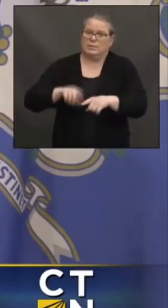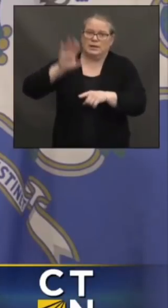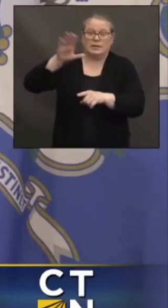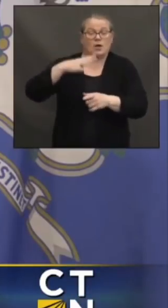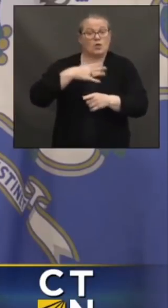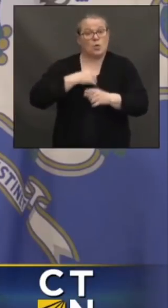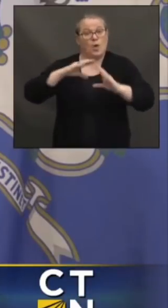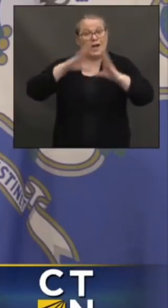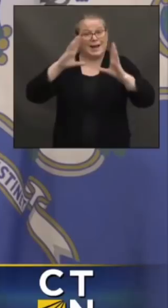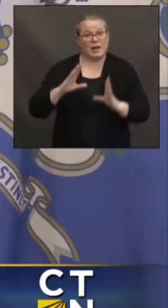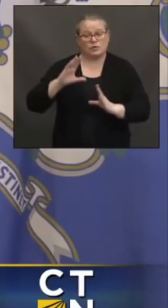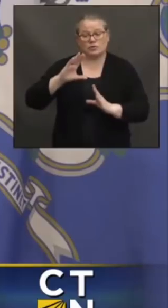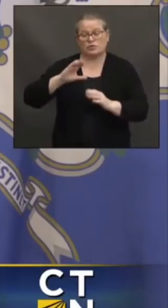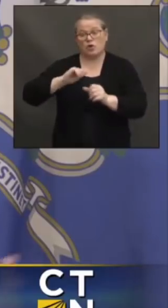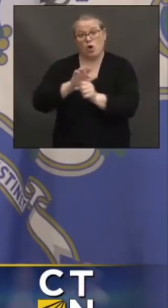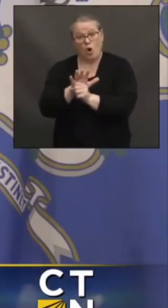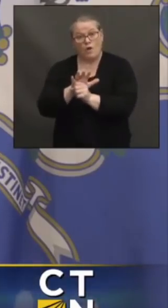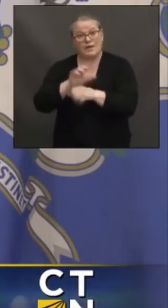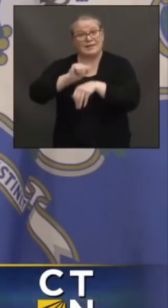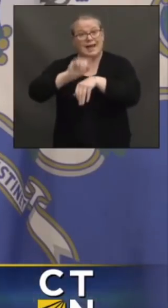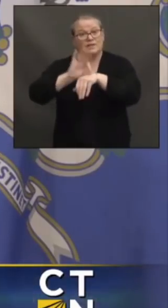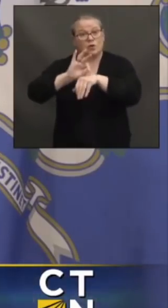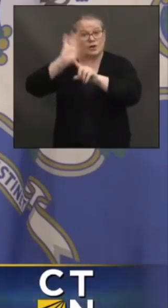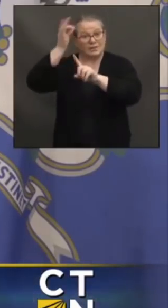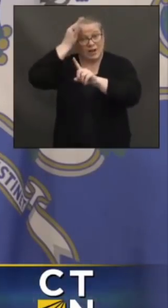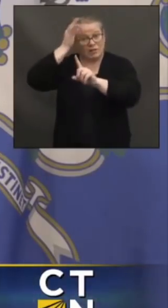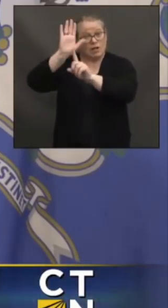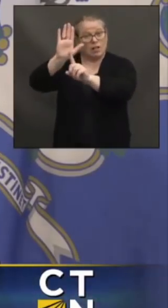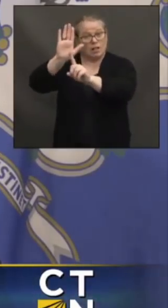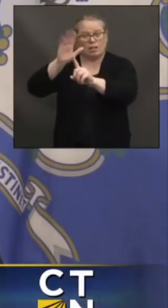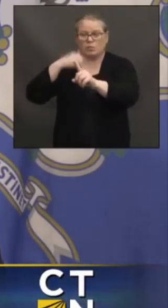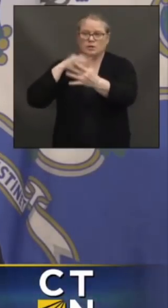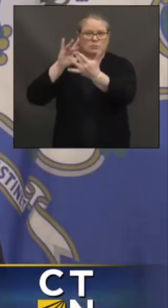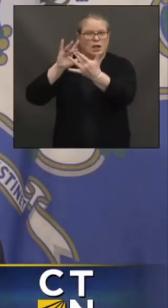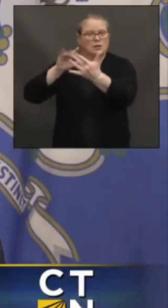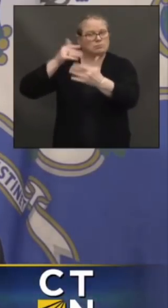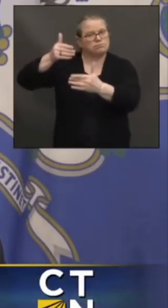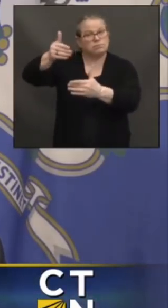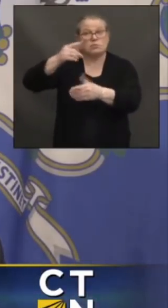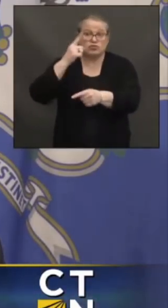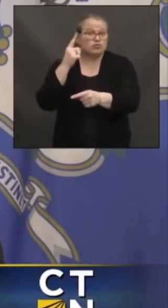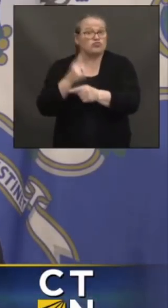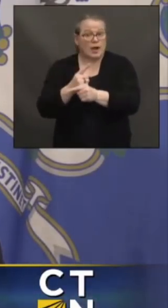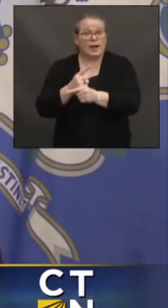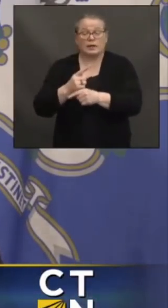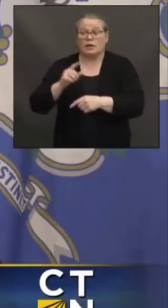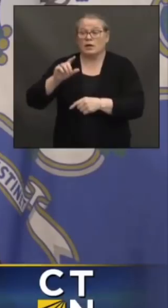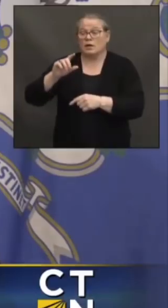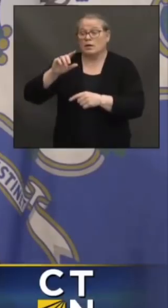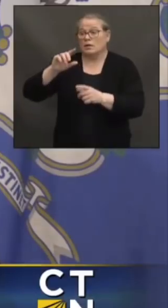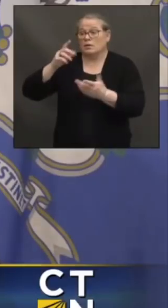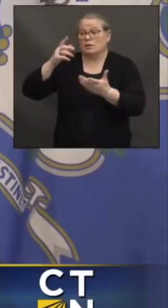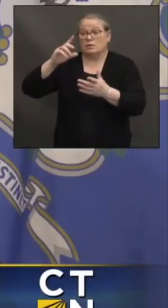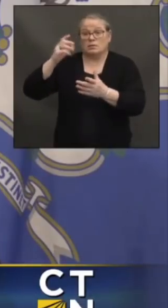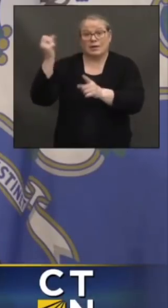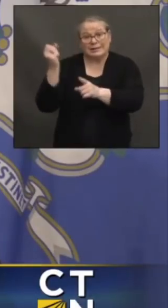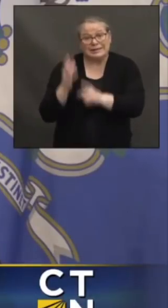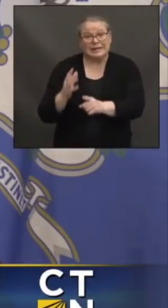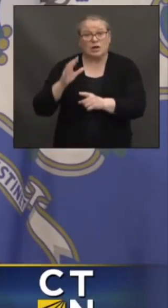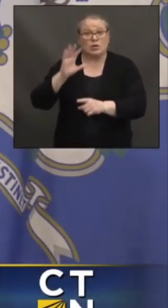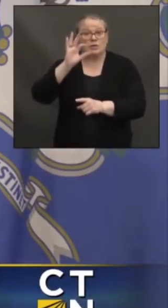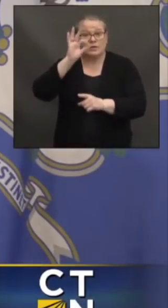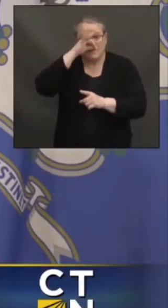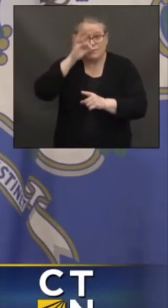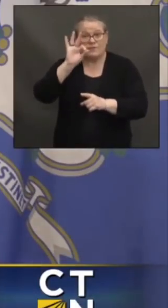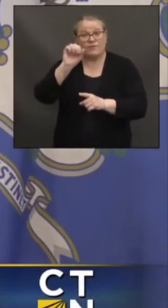You're right. Foxwoods, Mohegan Sun, and all of our vaccination centers could handle two, three, four, five times the